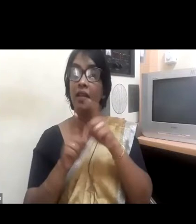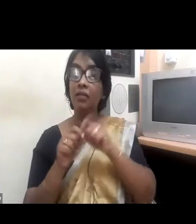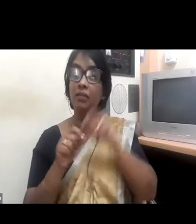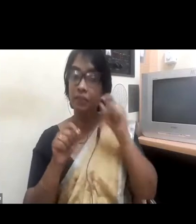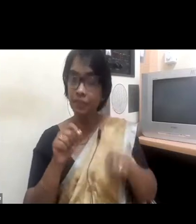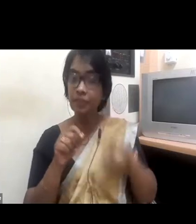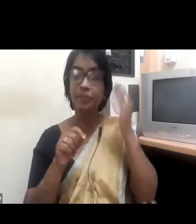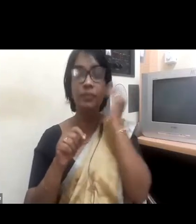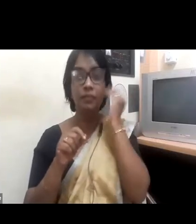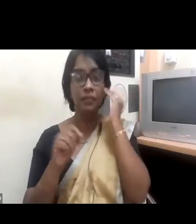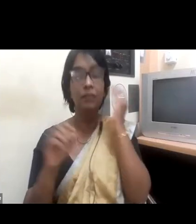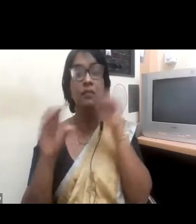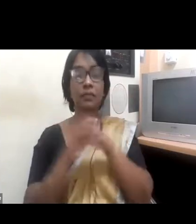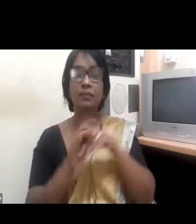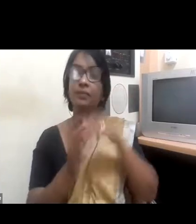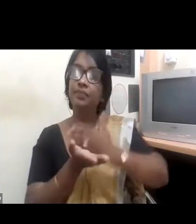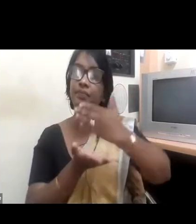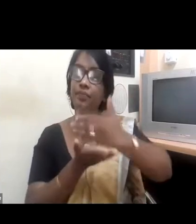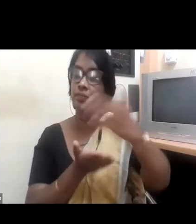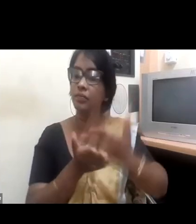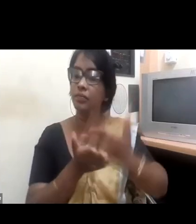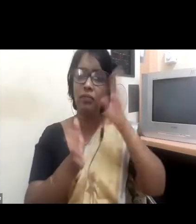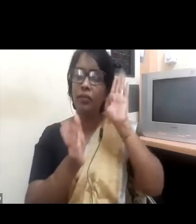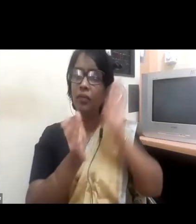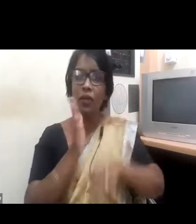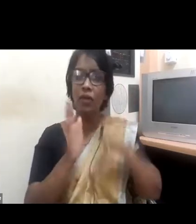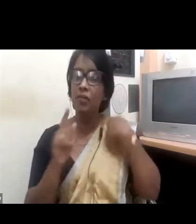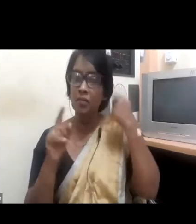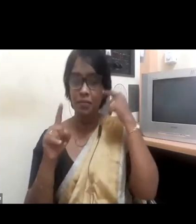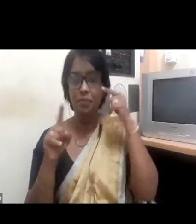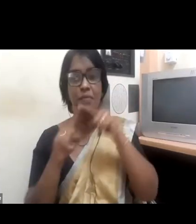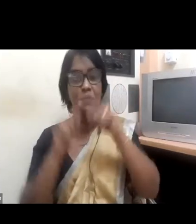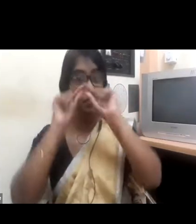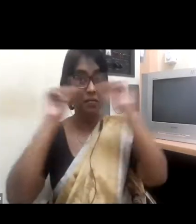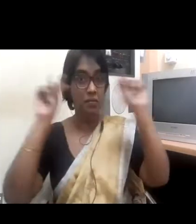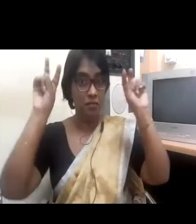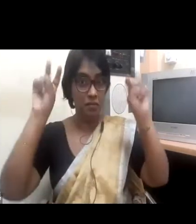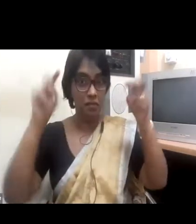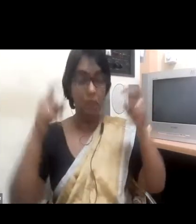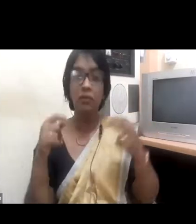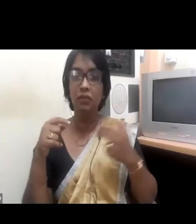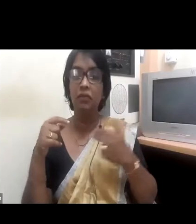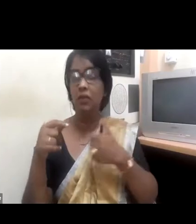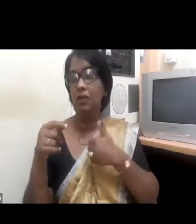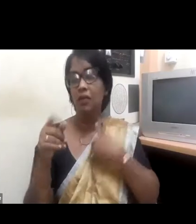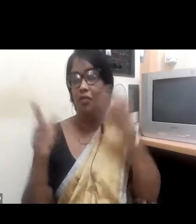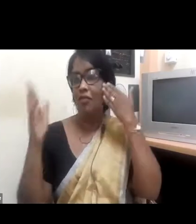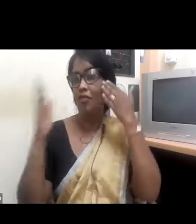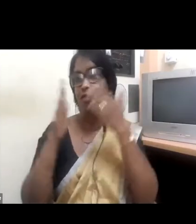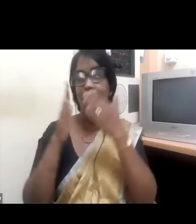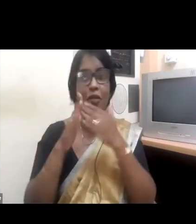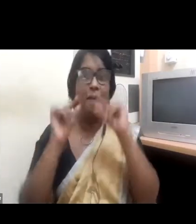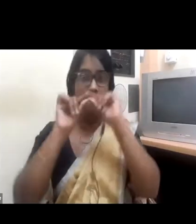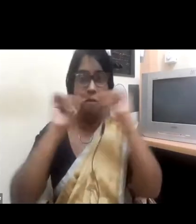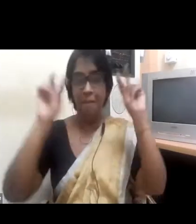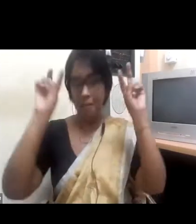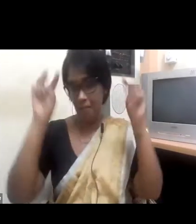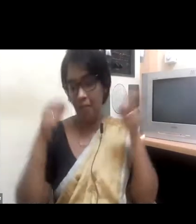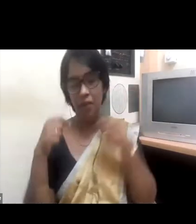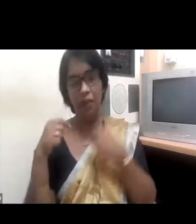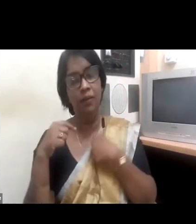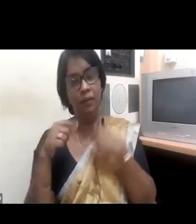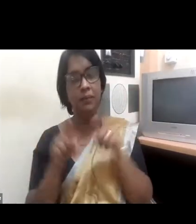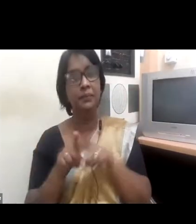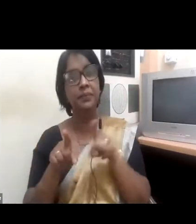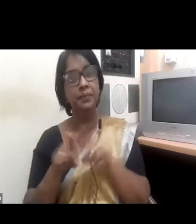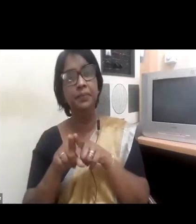close to my heart. Through the conscious drive to increase women's participation in senior leadership that we